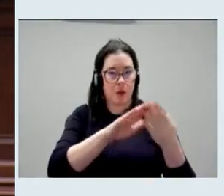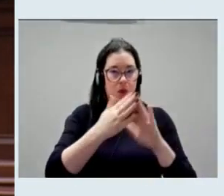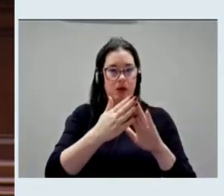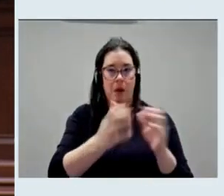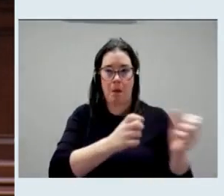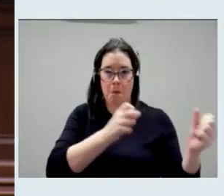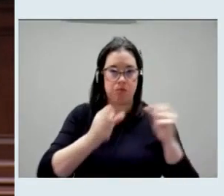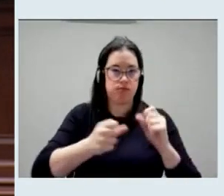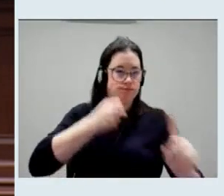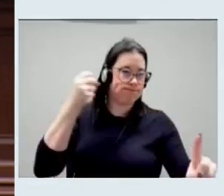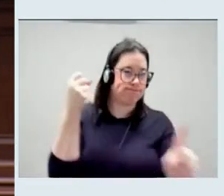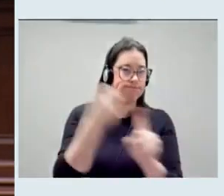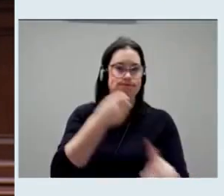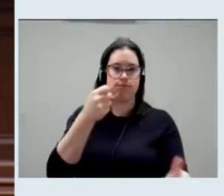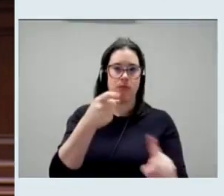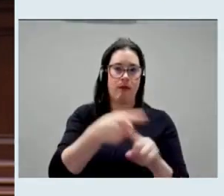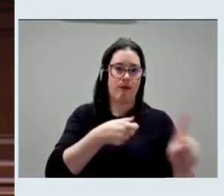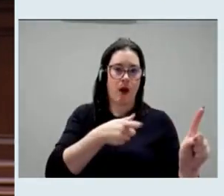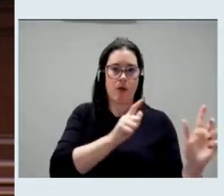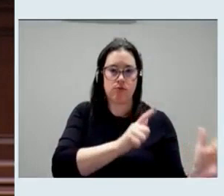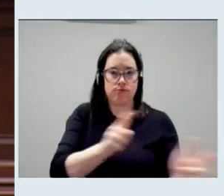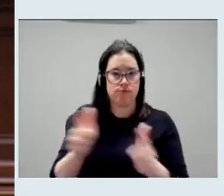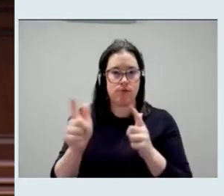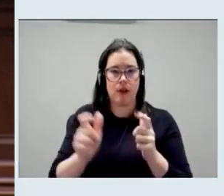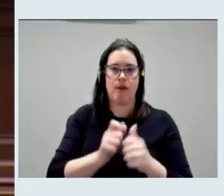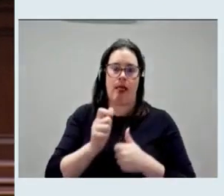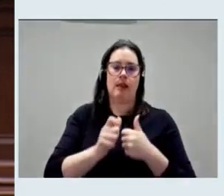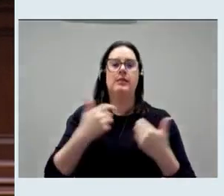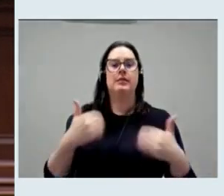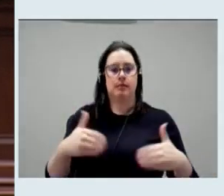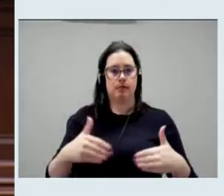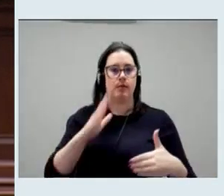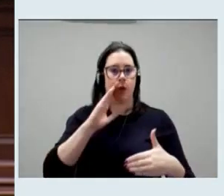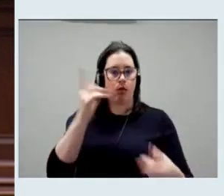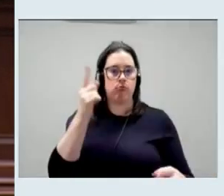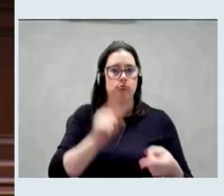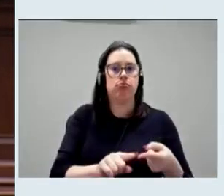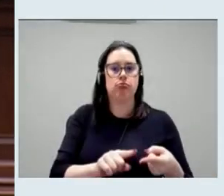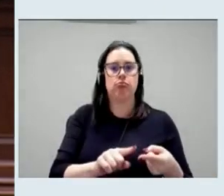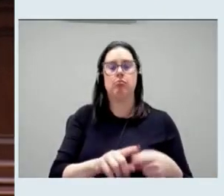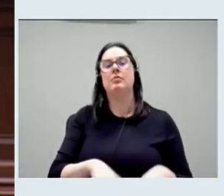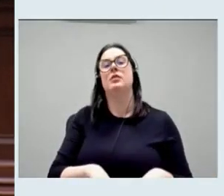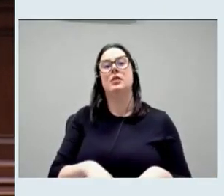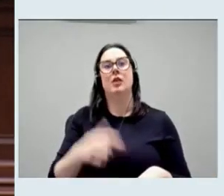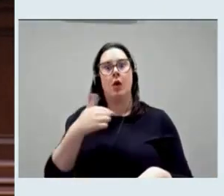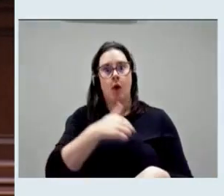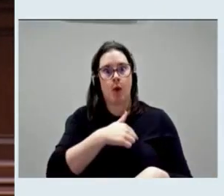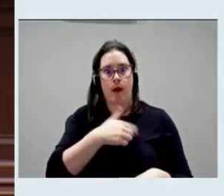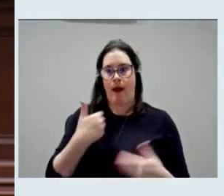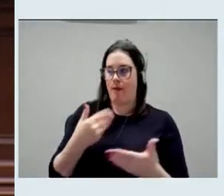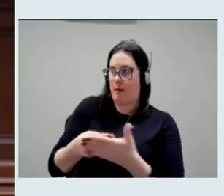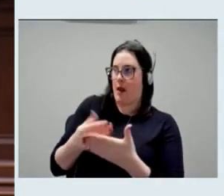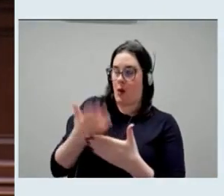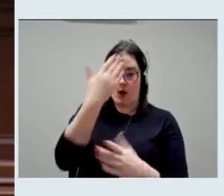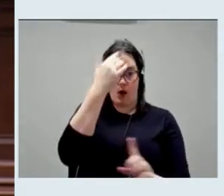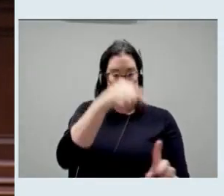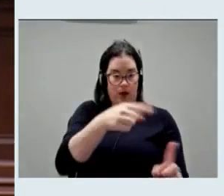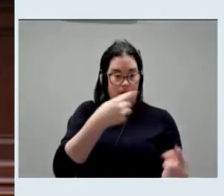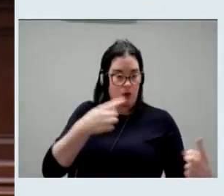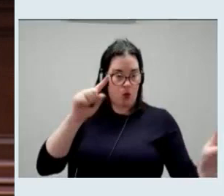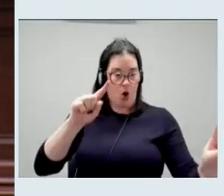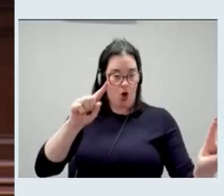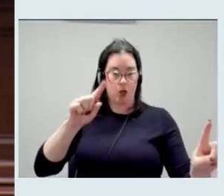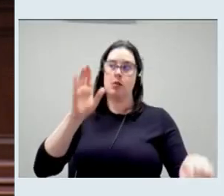To simply put it, we're working on investing in what we know works. Shootings in Buffalo are down